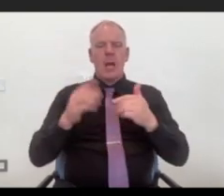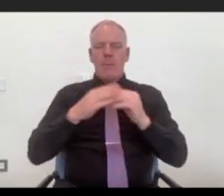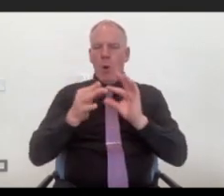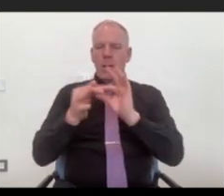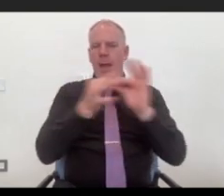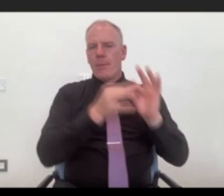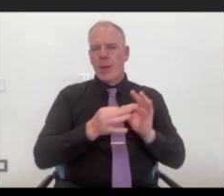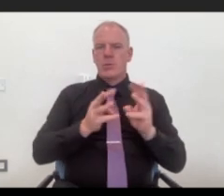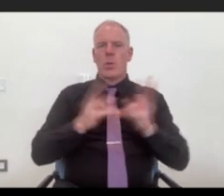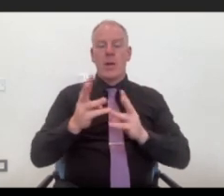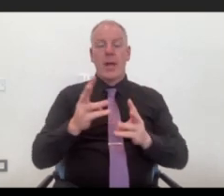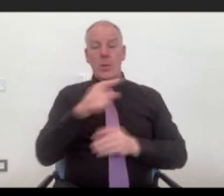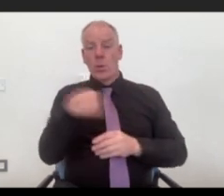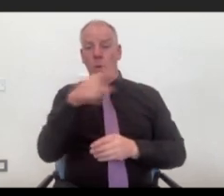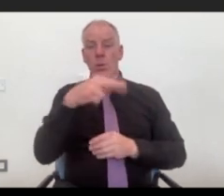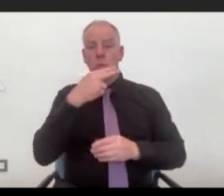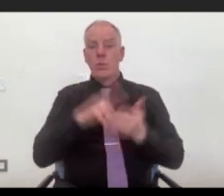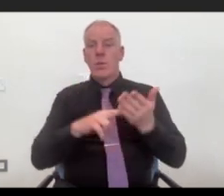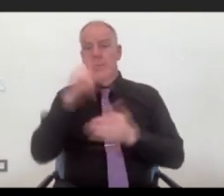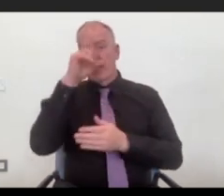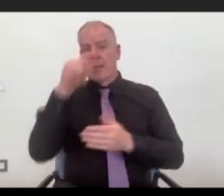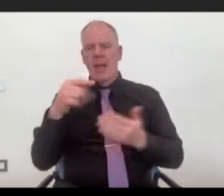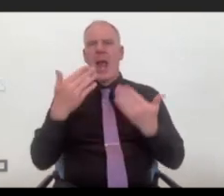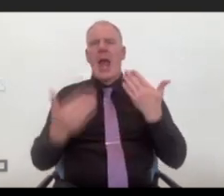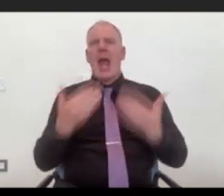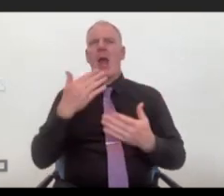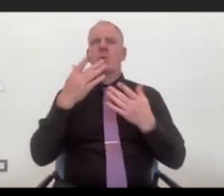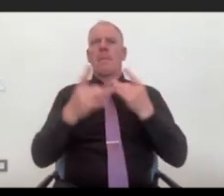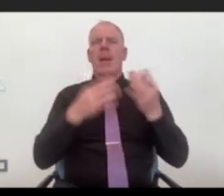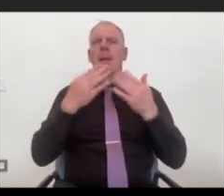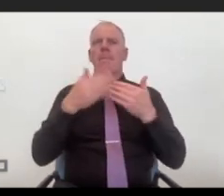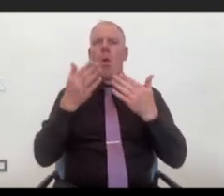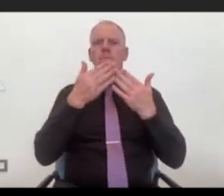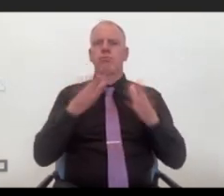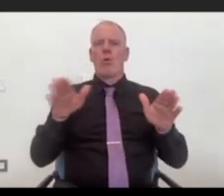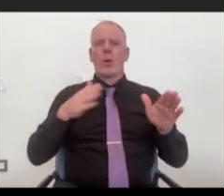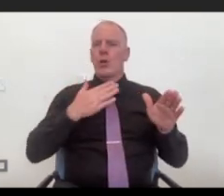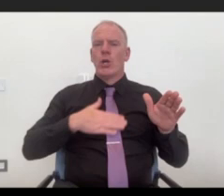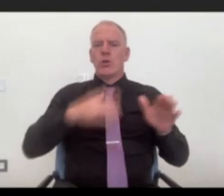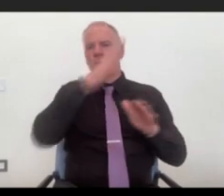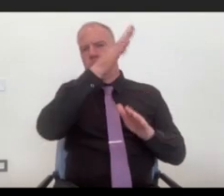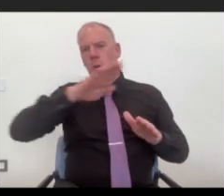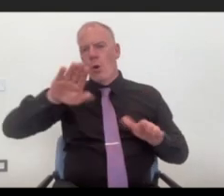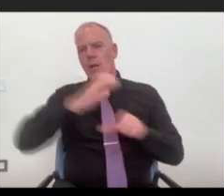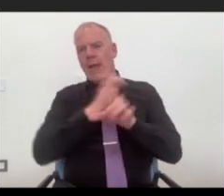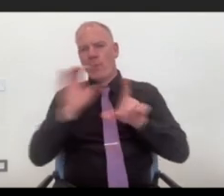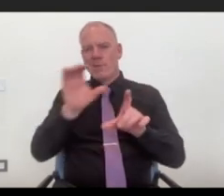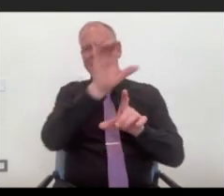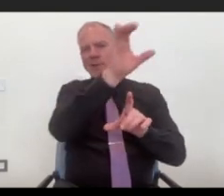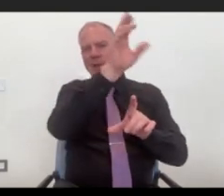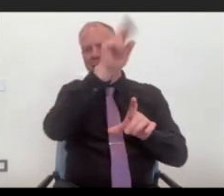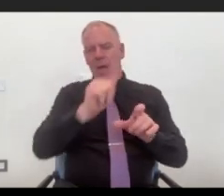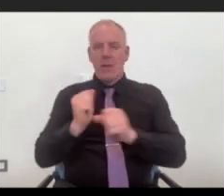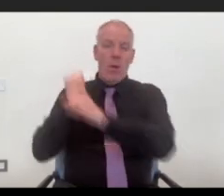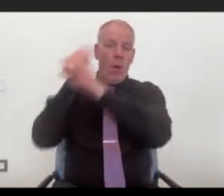interesting even using that example of, how do you broaden this outside of the border counties? Because we'd be very keen for all Ireland